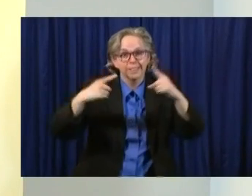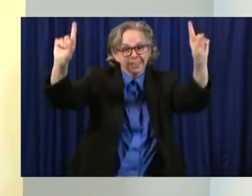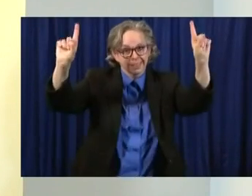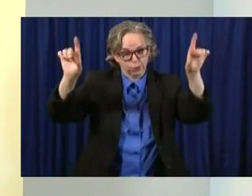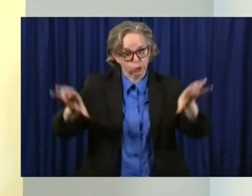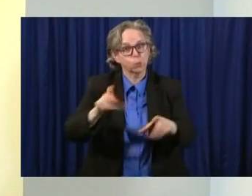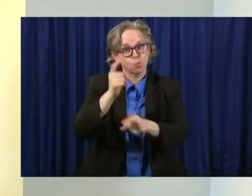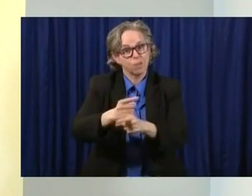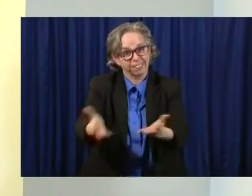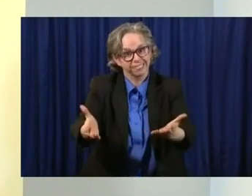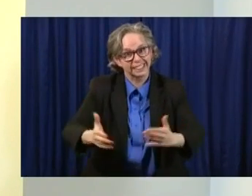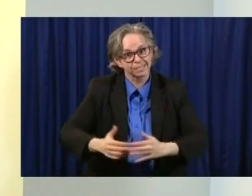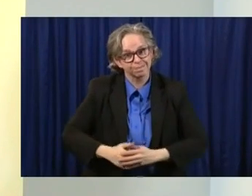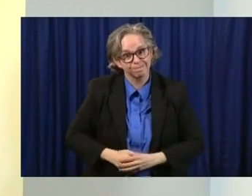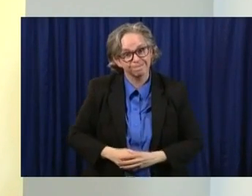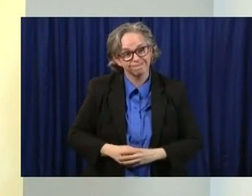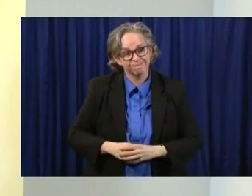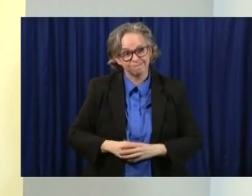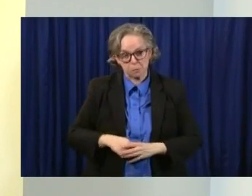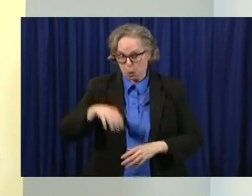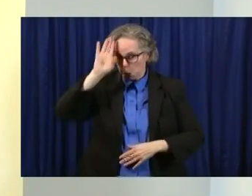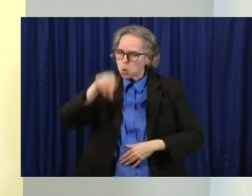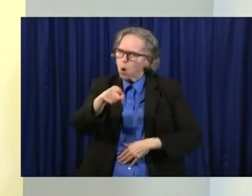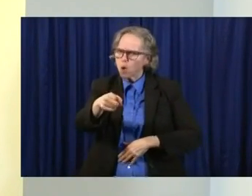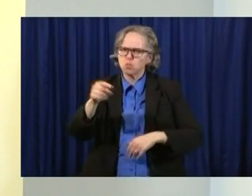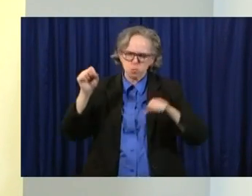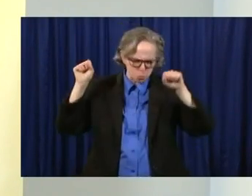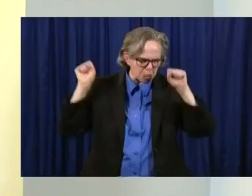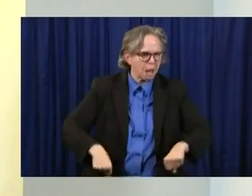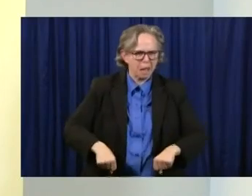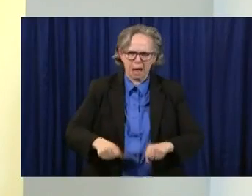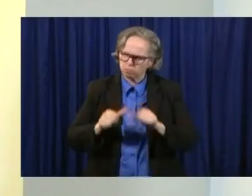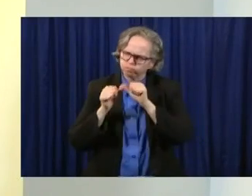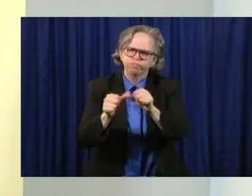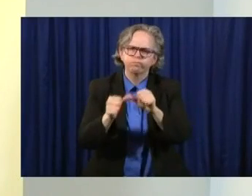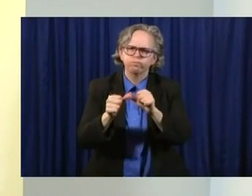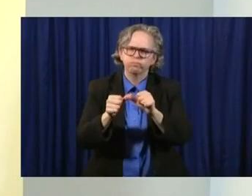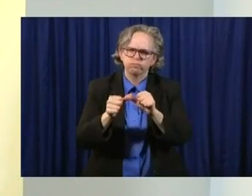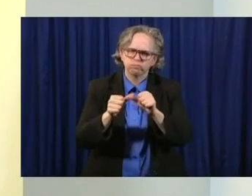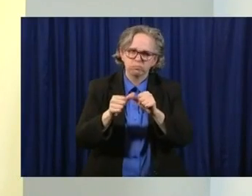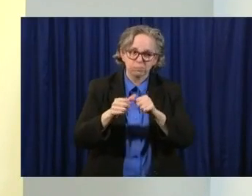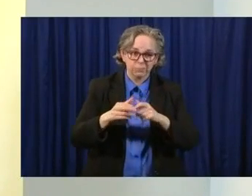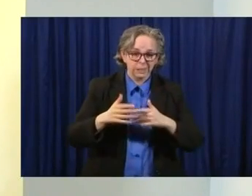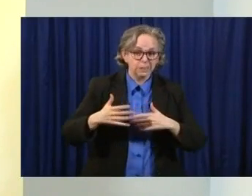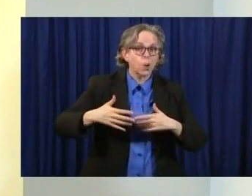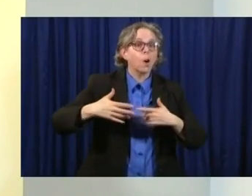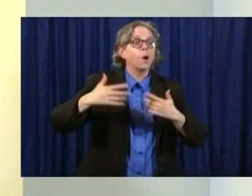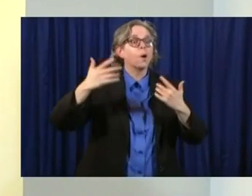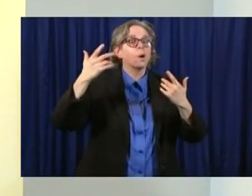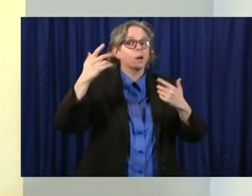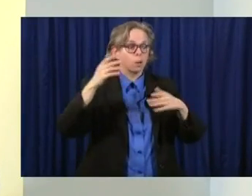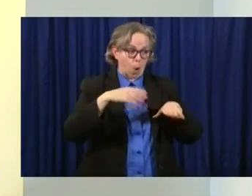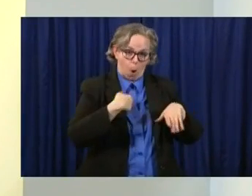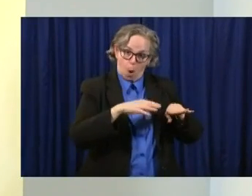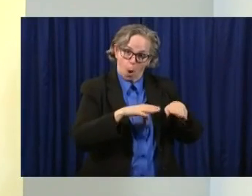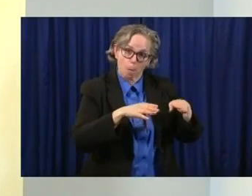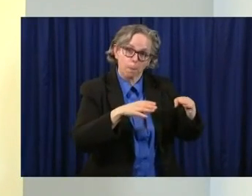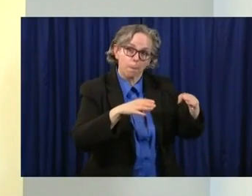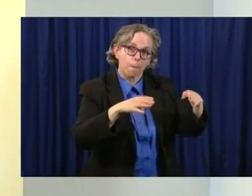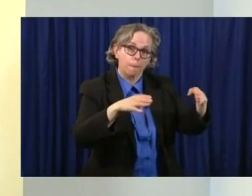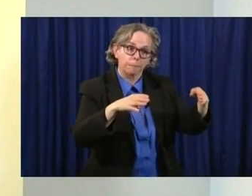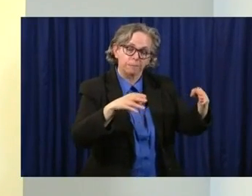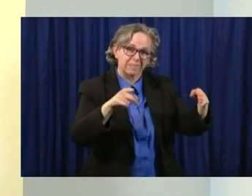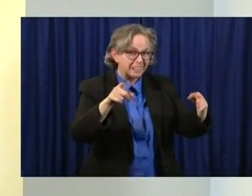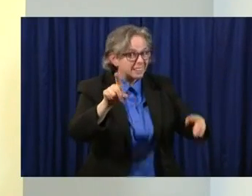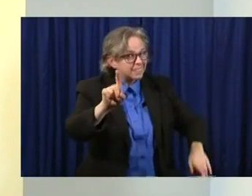to do the right thing. Because in the coming days and weeks, as things begin to open up, the only way that we can keep that hospital